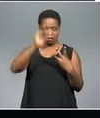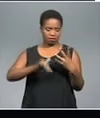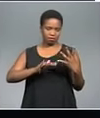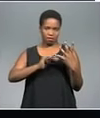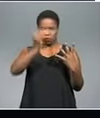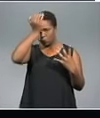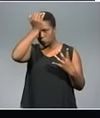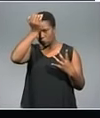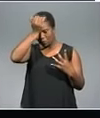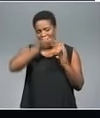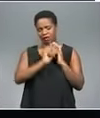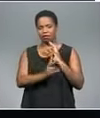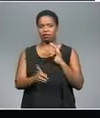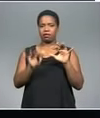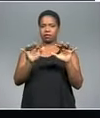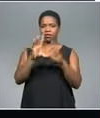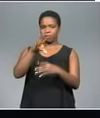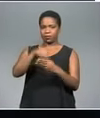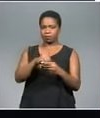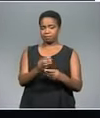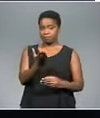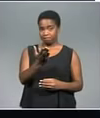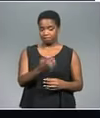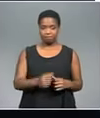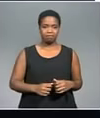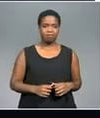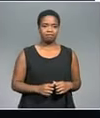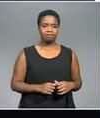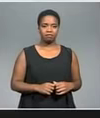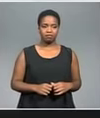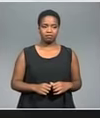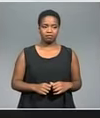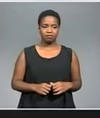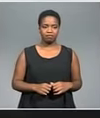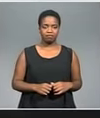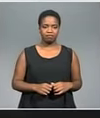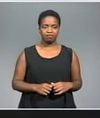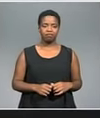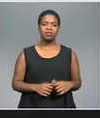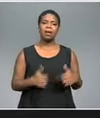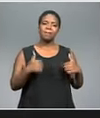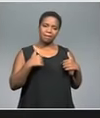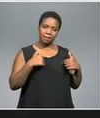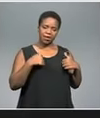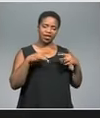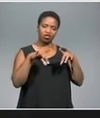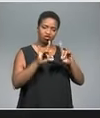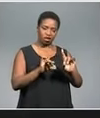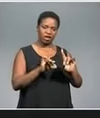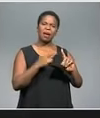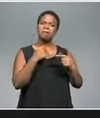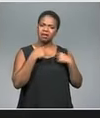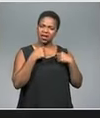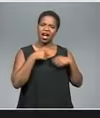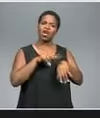President Jacob Zuma. Aldrin Sampierre has the details. But once again, Chair, I am a